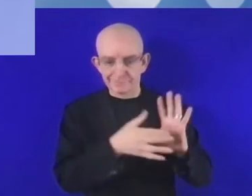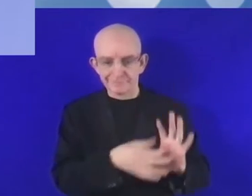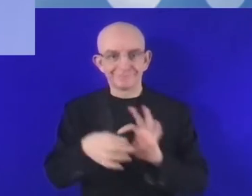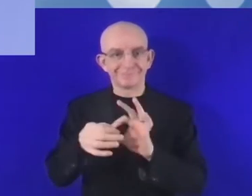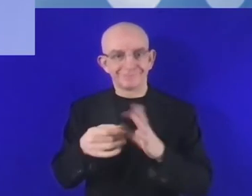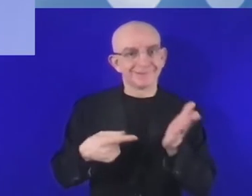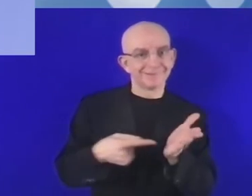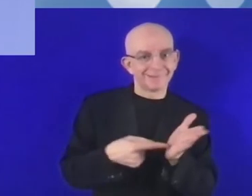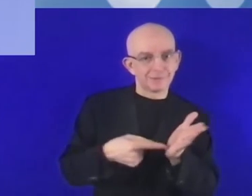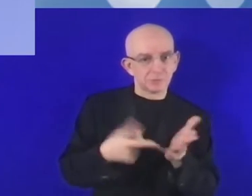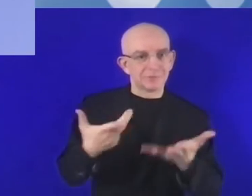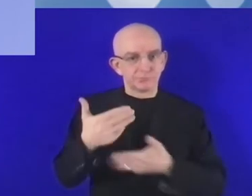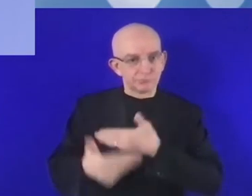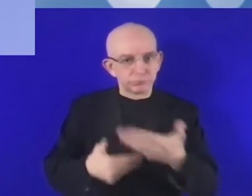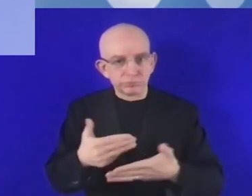face.